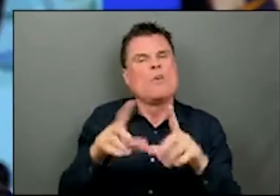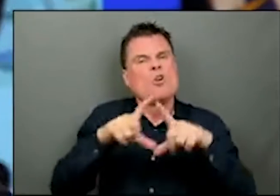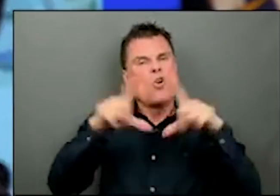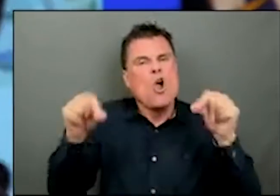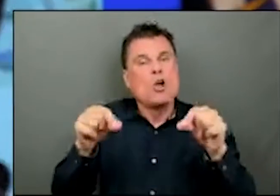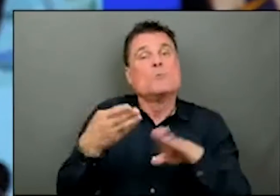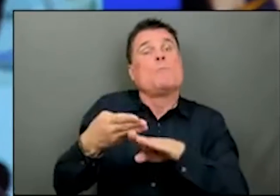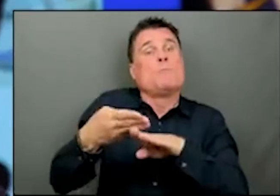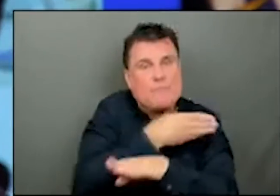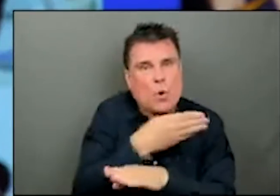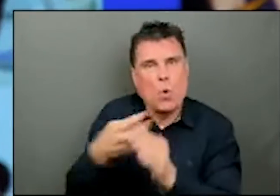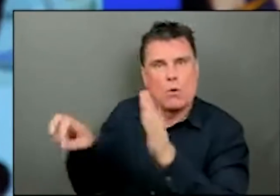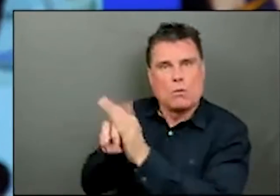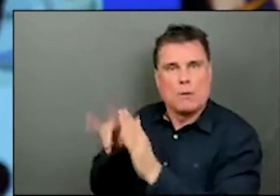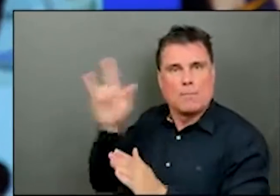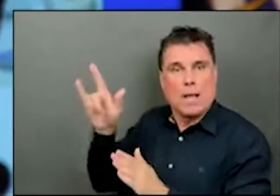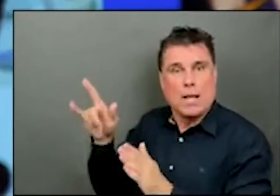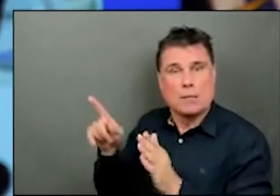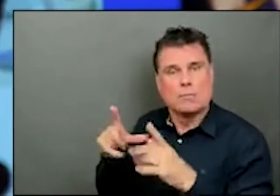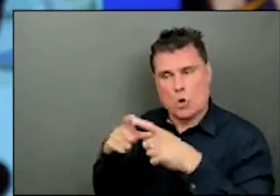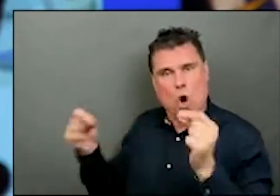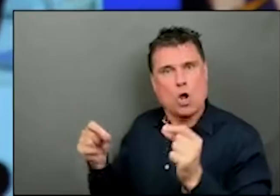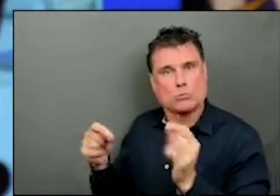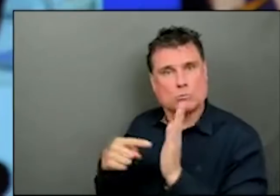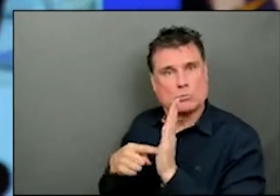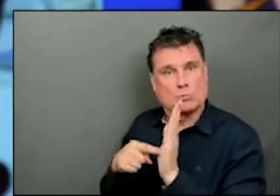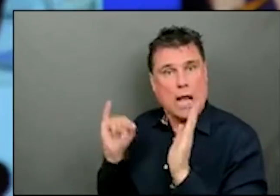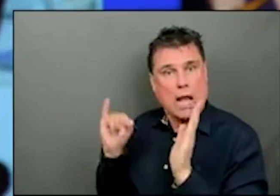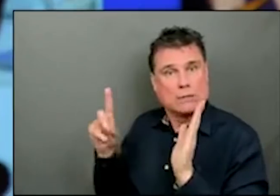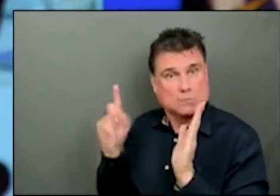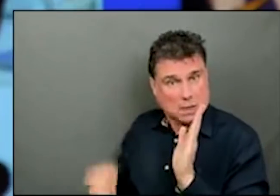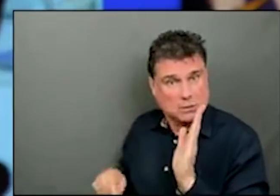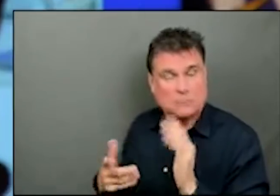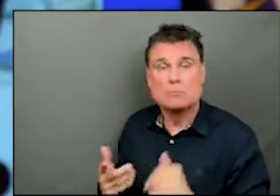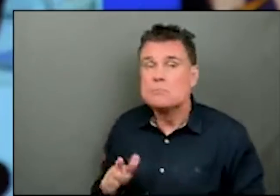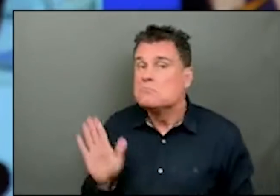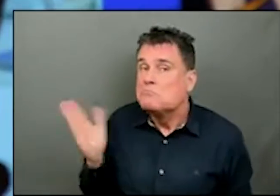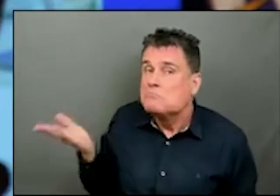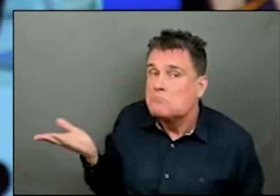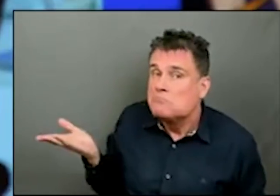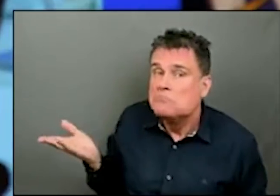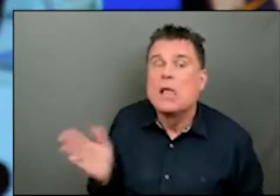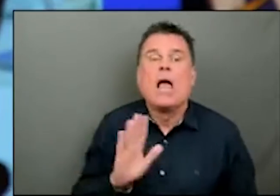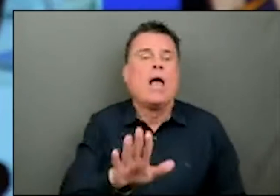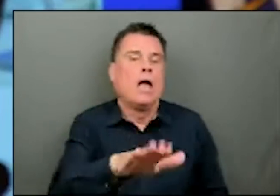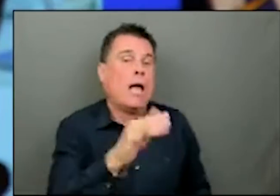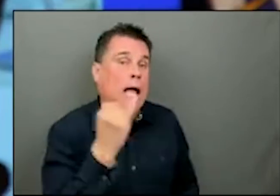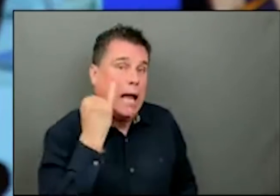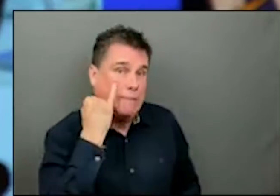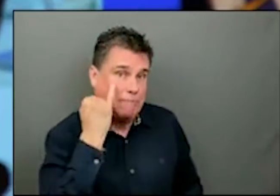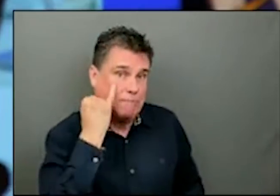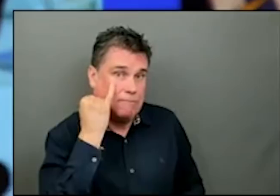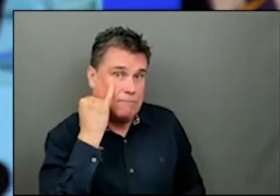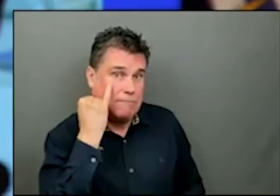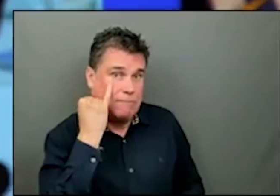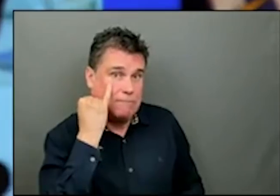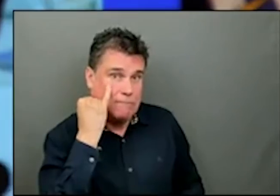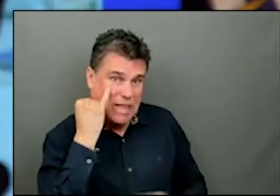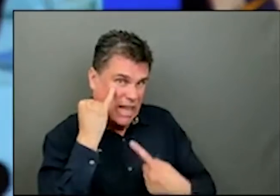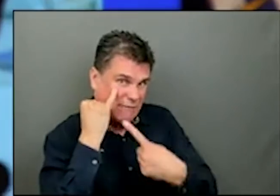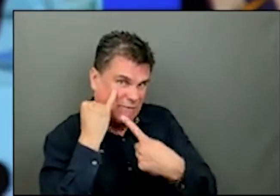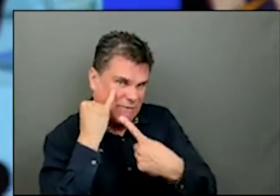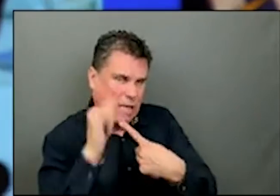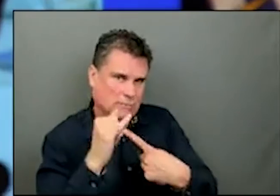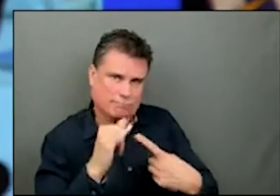if it were possible is the key to your question. And it's also the key to many other questions. And what we've discovered as a government